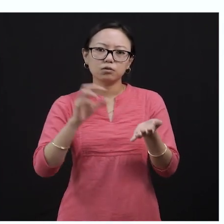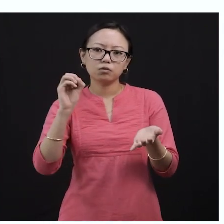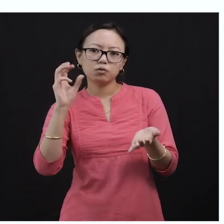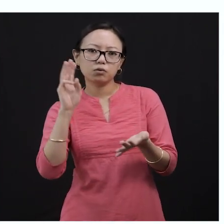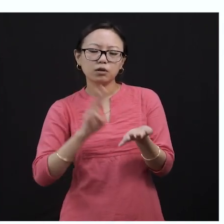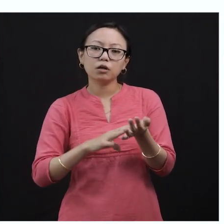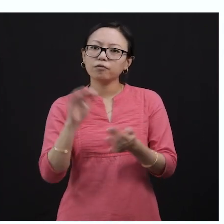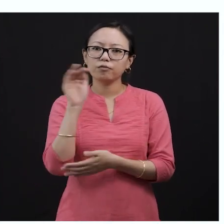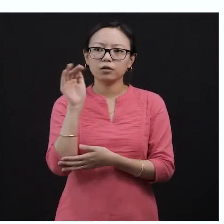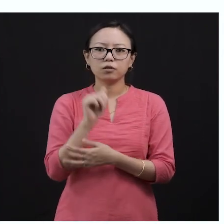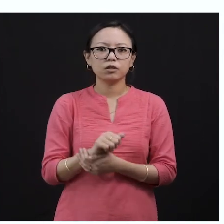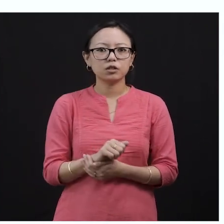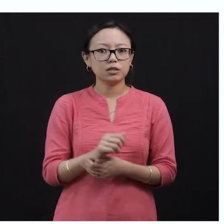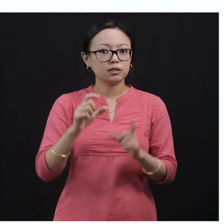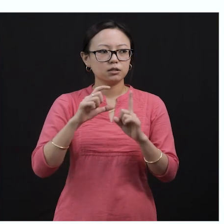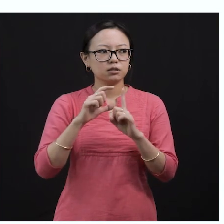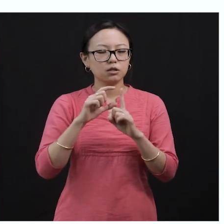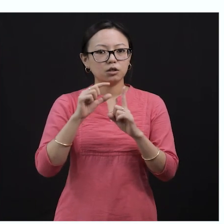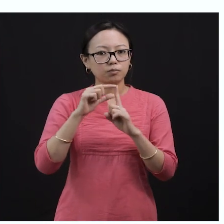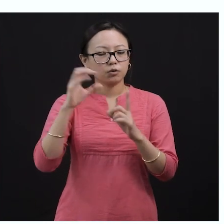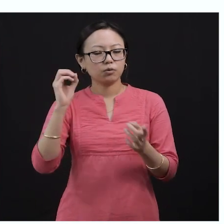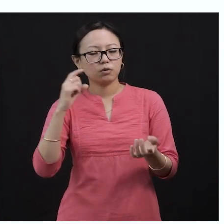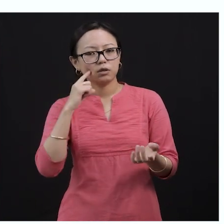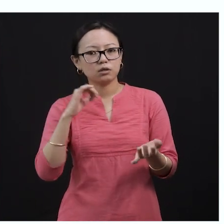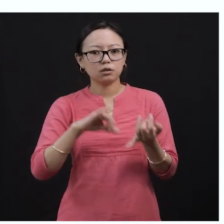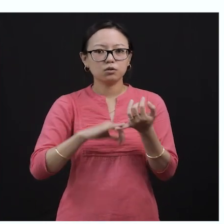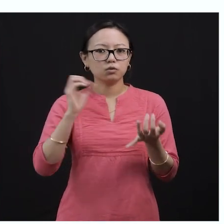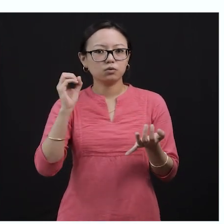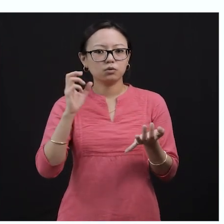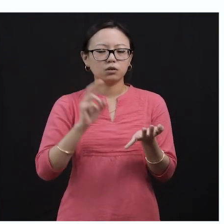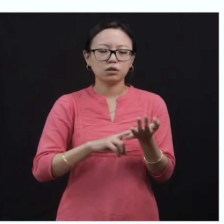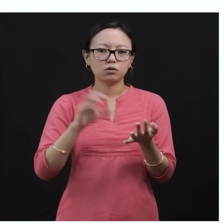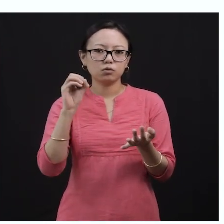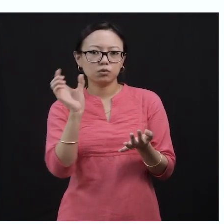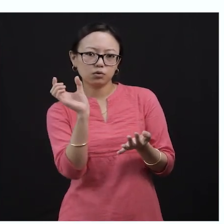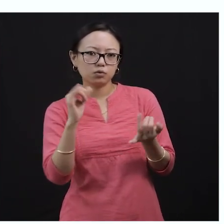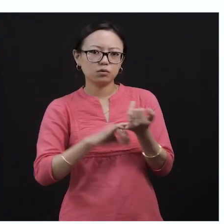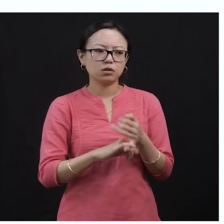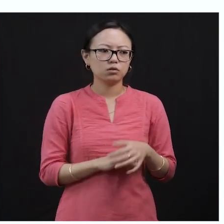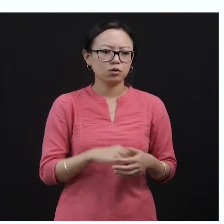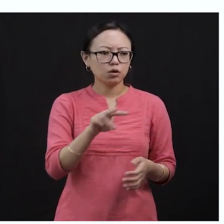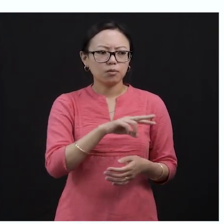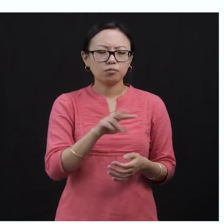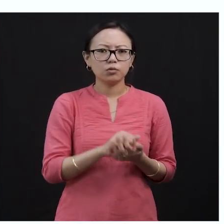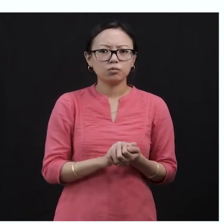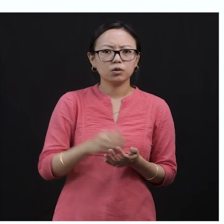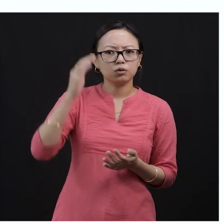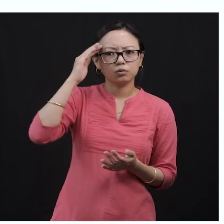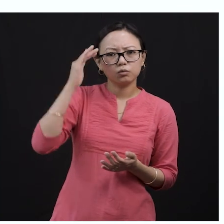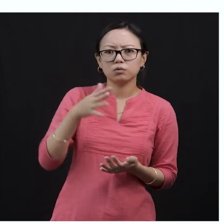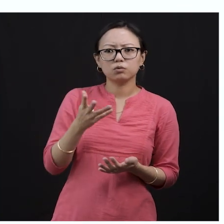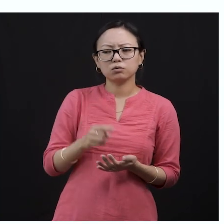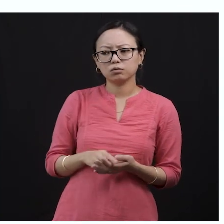means they do not know that the boy was watching over them from the tree, okay? And we are going to continue the second half of the